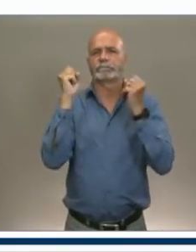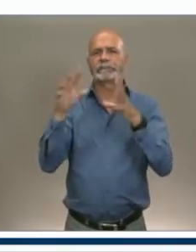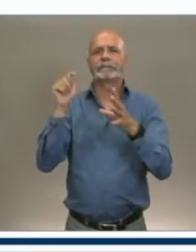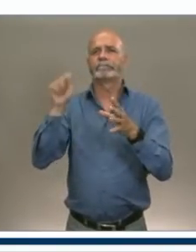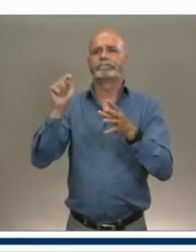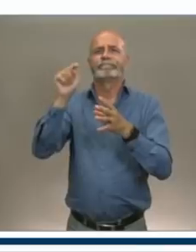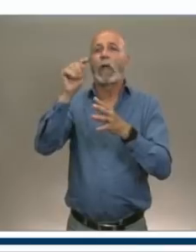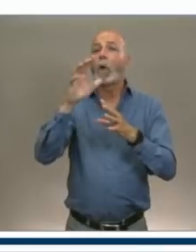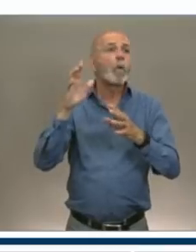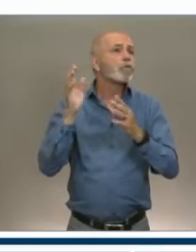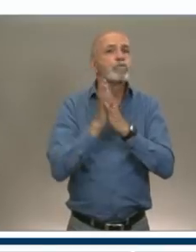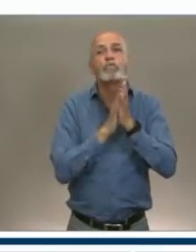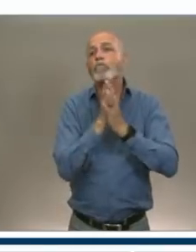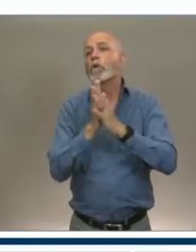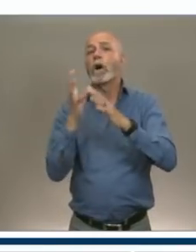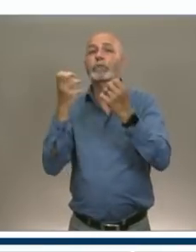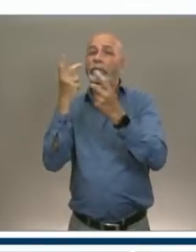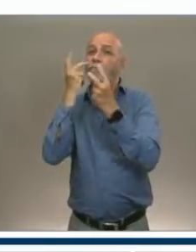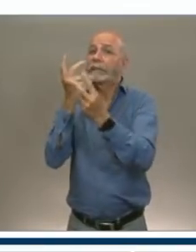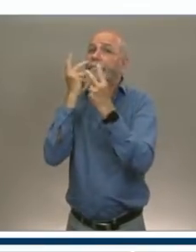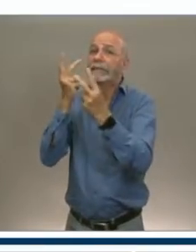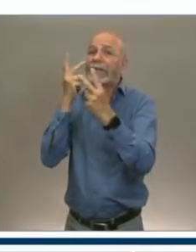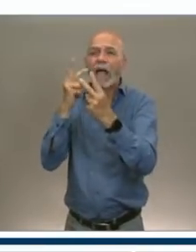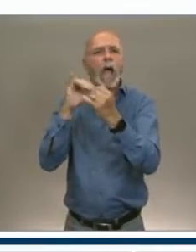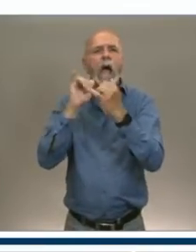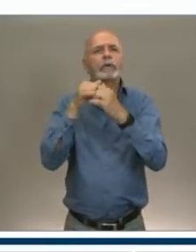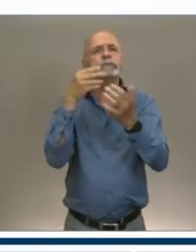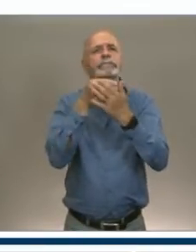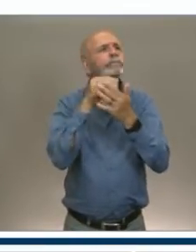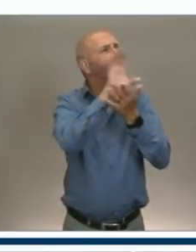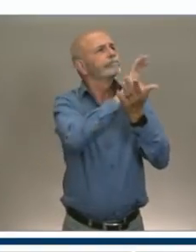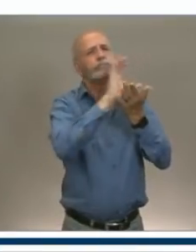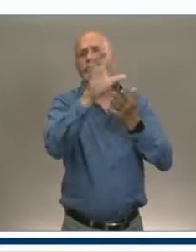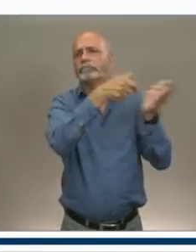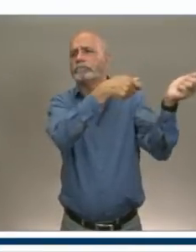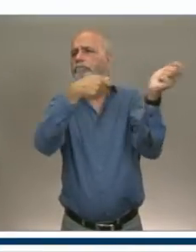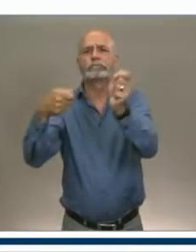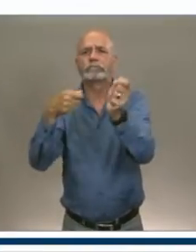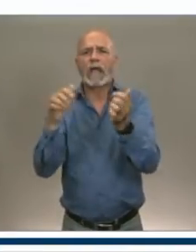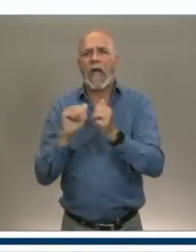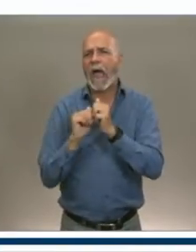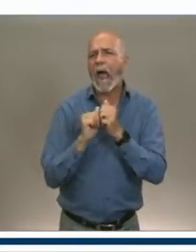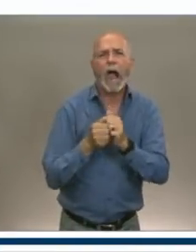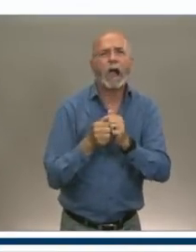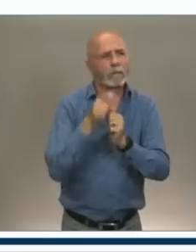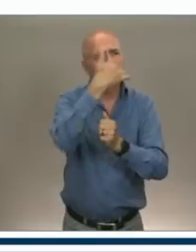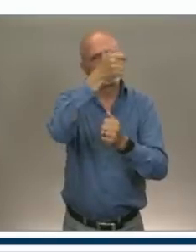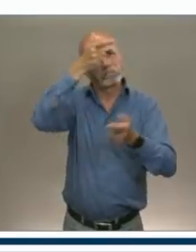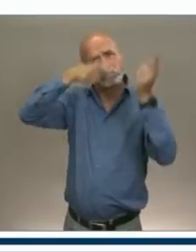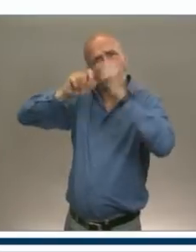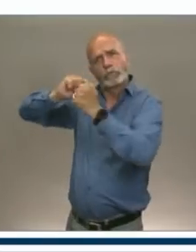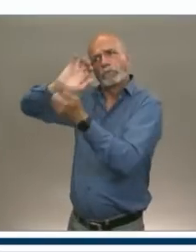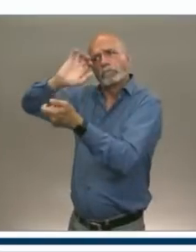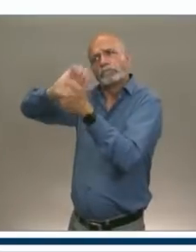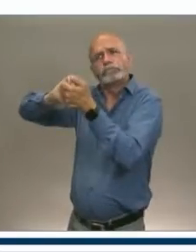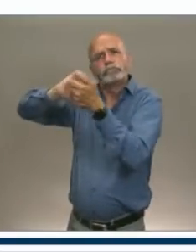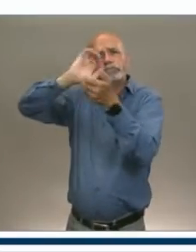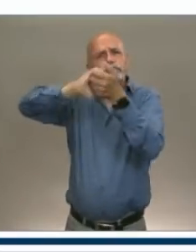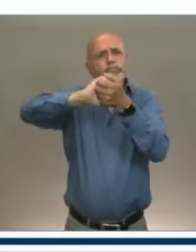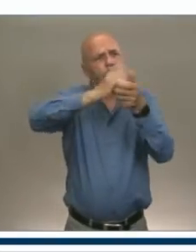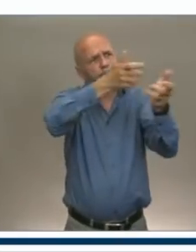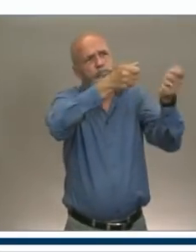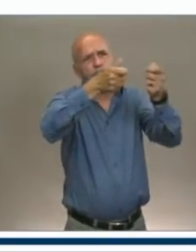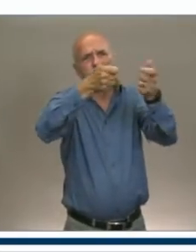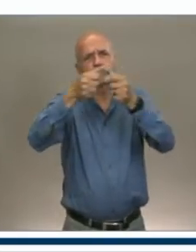any operator there can partner with those attractions and put a package together. Come spend a night and you'll have